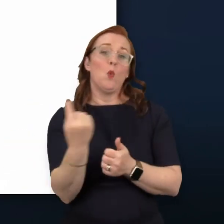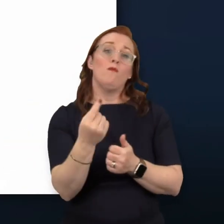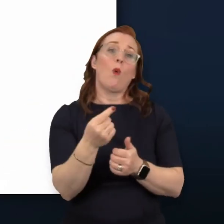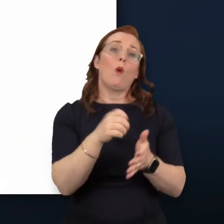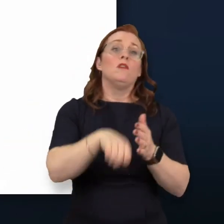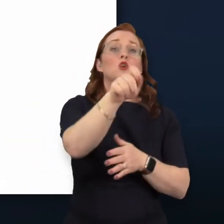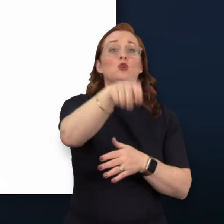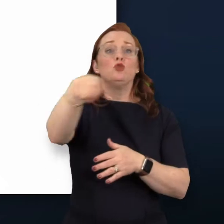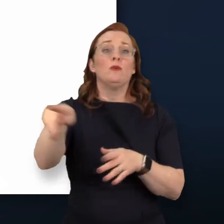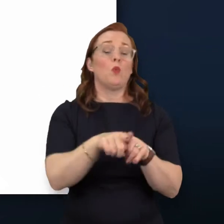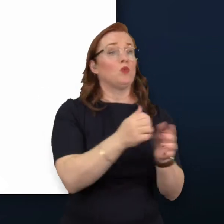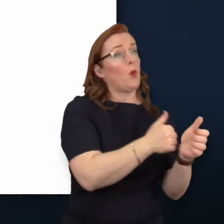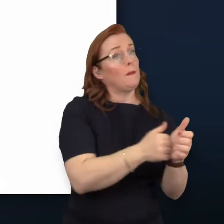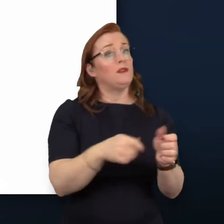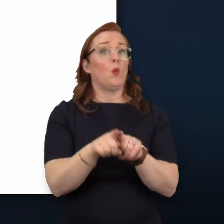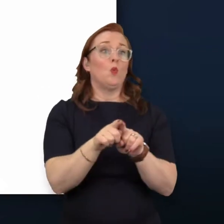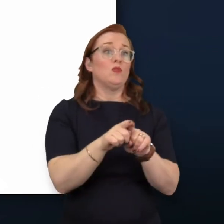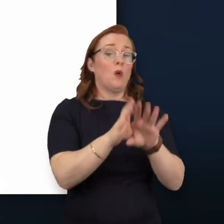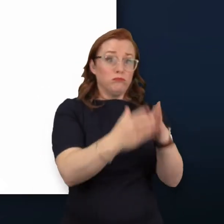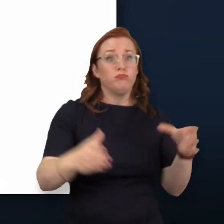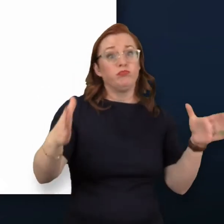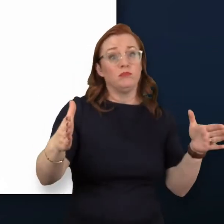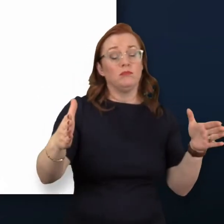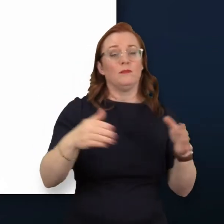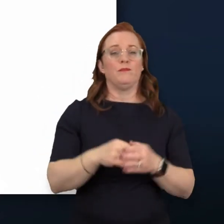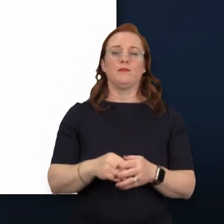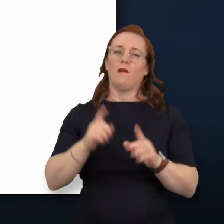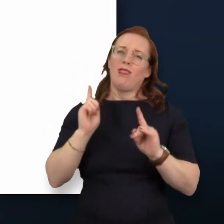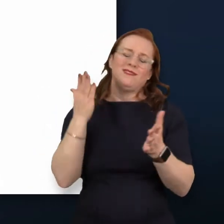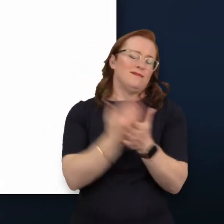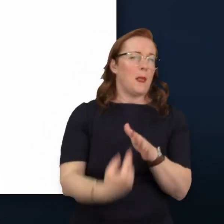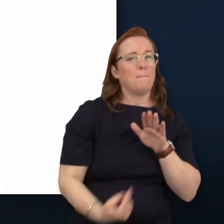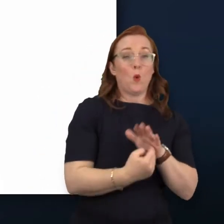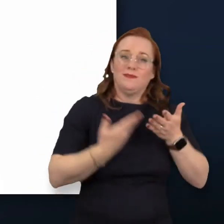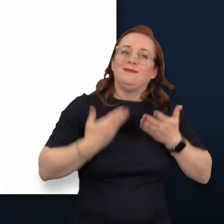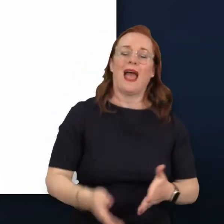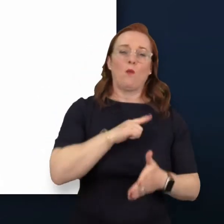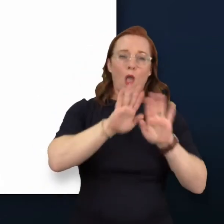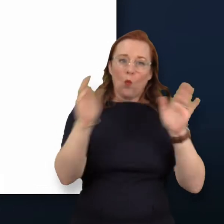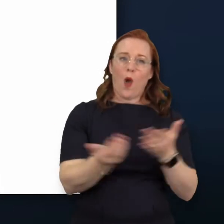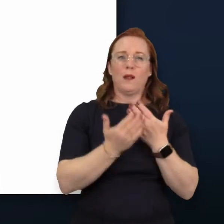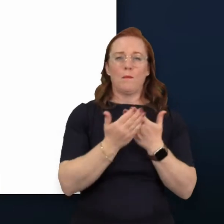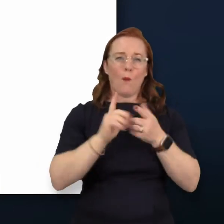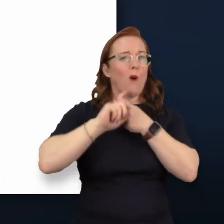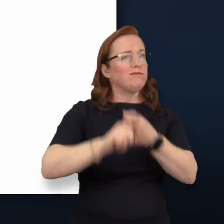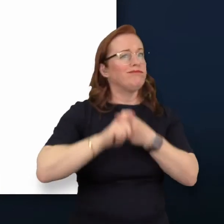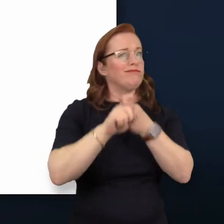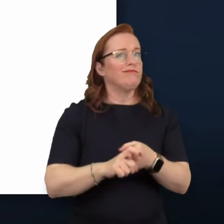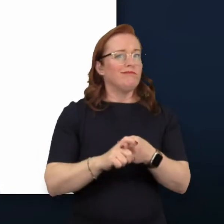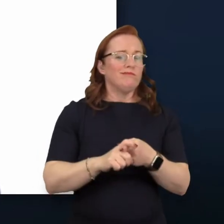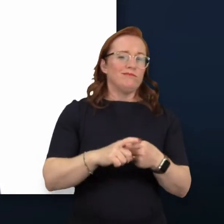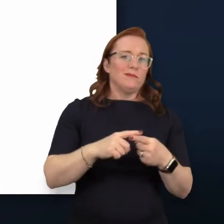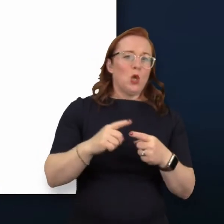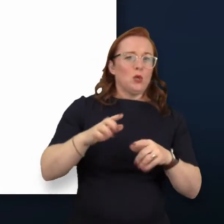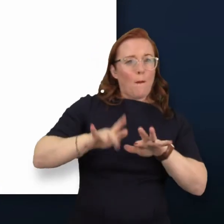firms and for markets. This is especially important as we become a regulator for the 21st